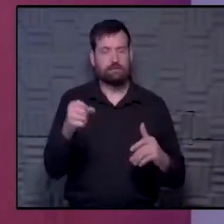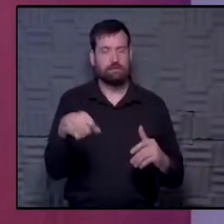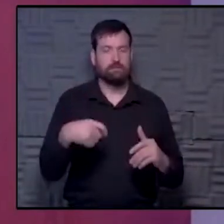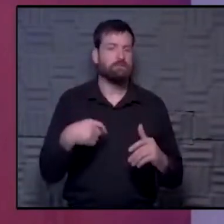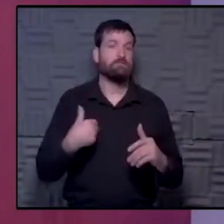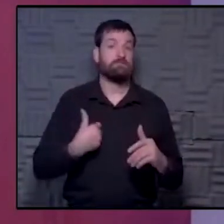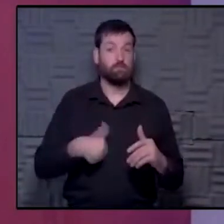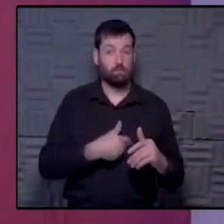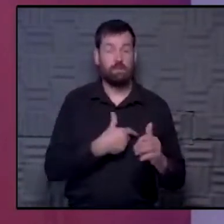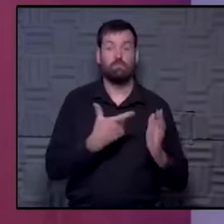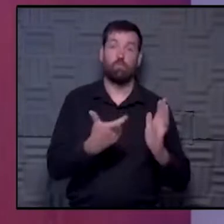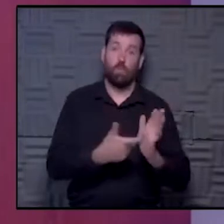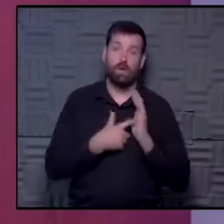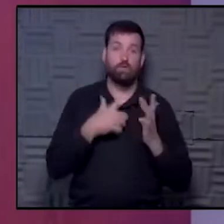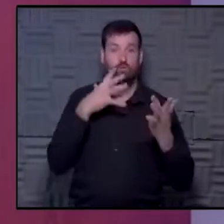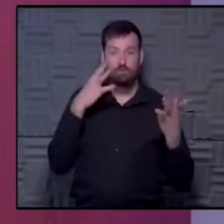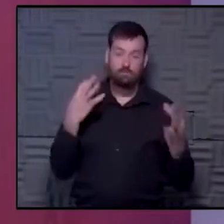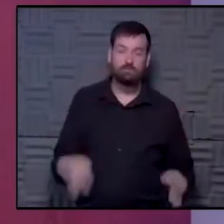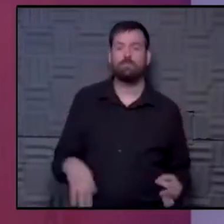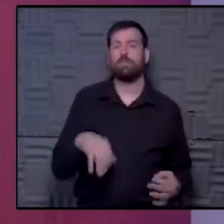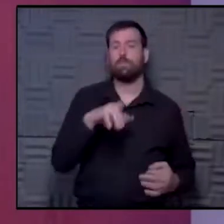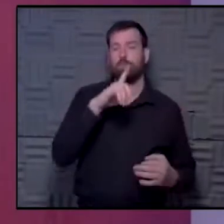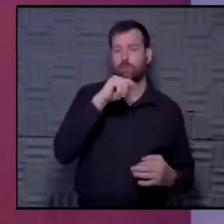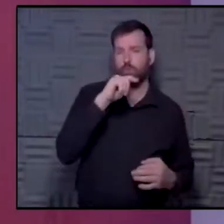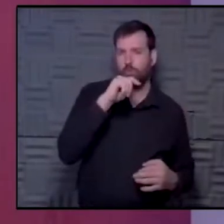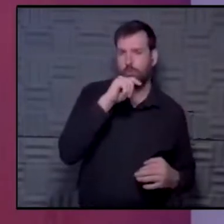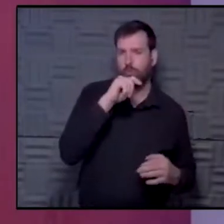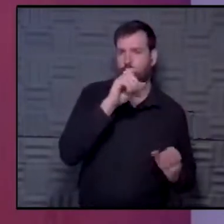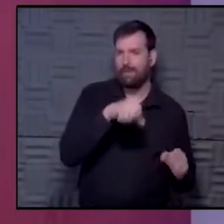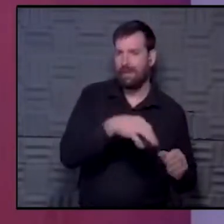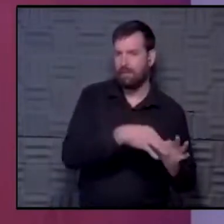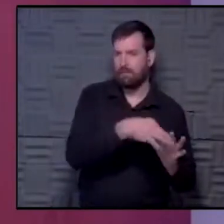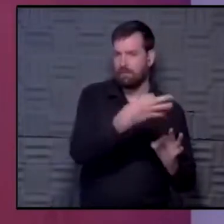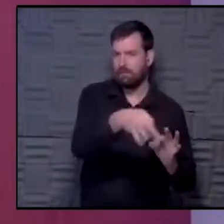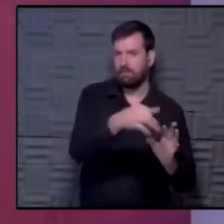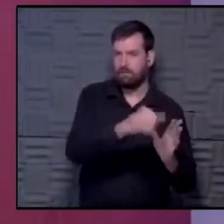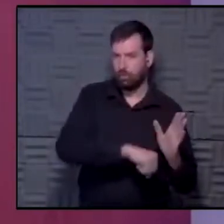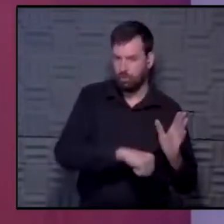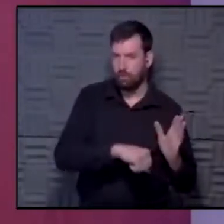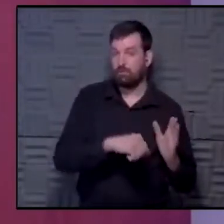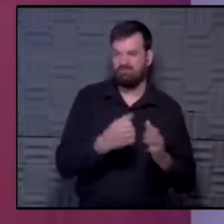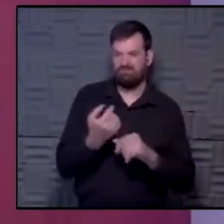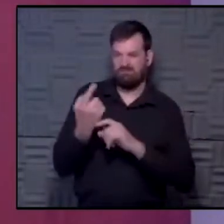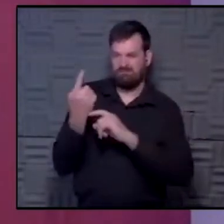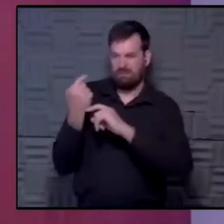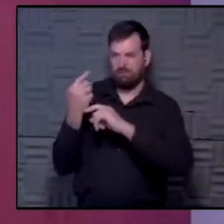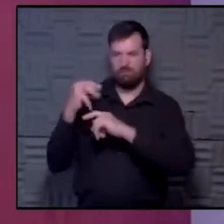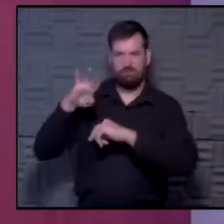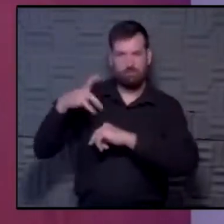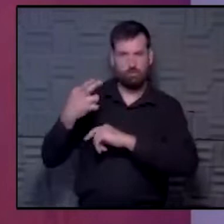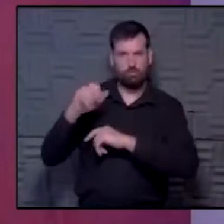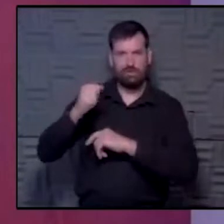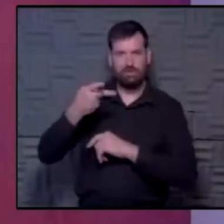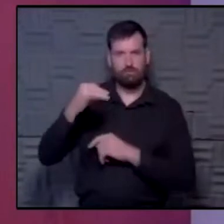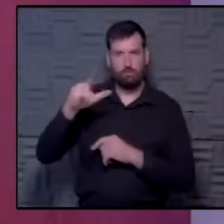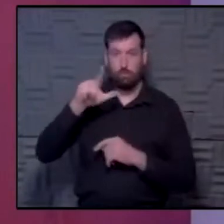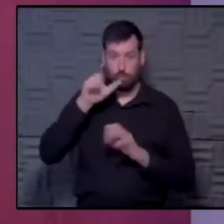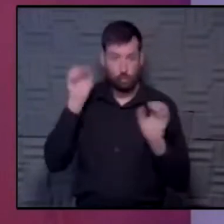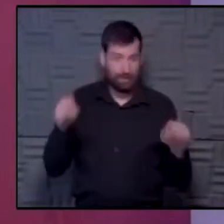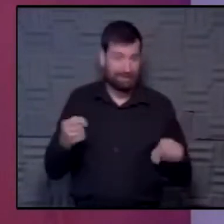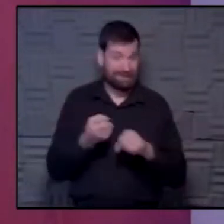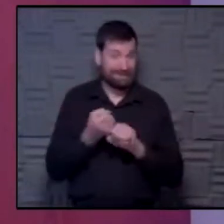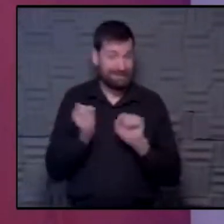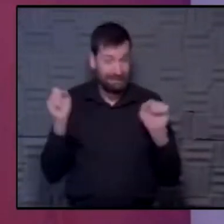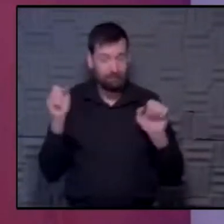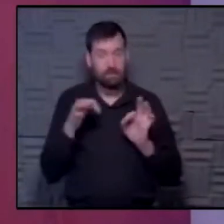make decisions on which patients could safely delay cancer surgery in March and April of last year. And a lot of times what we did in those